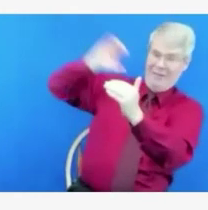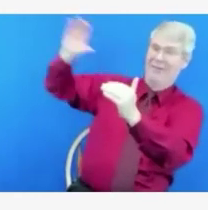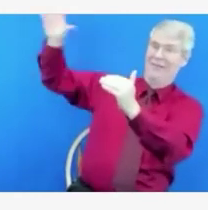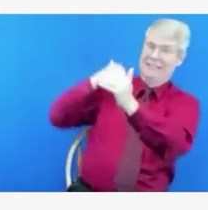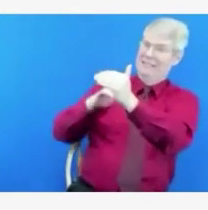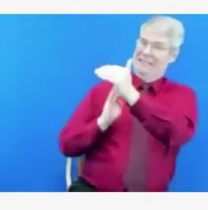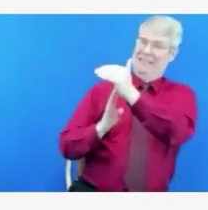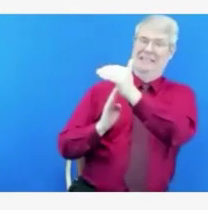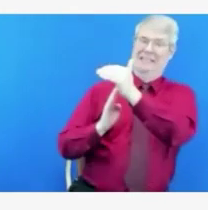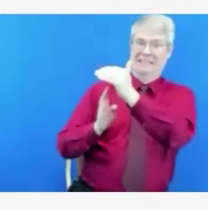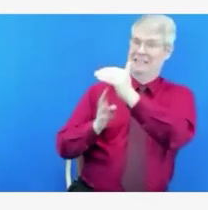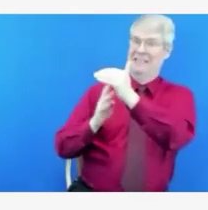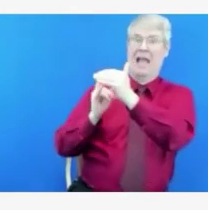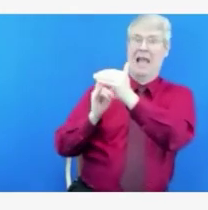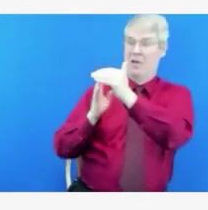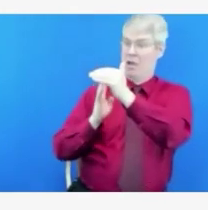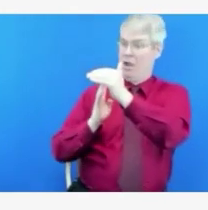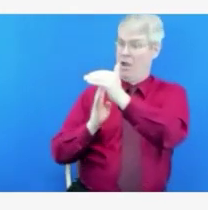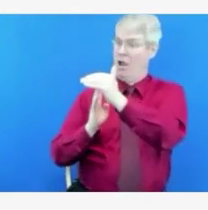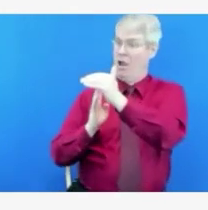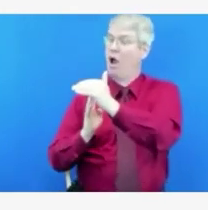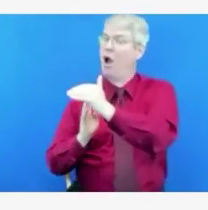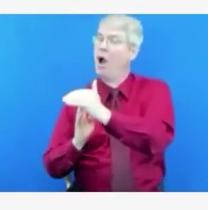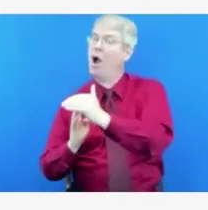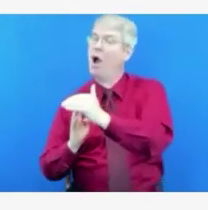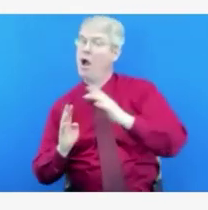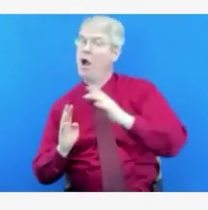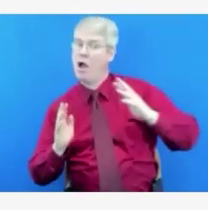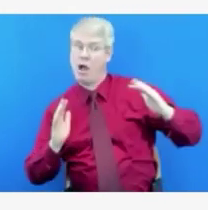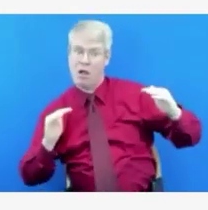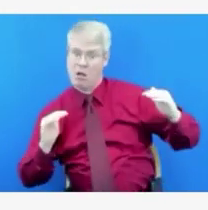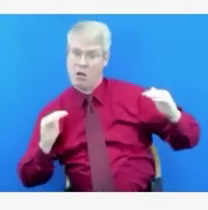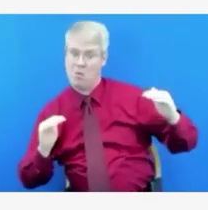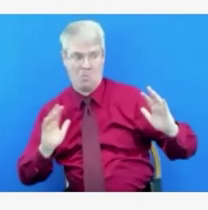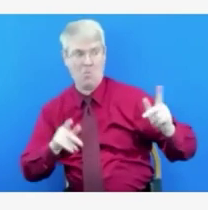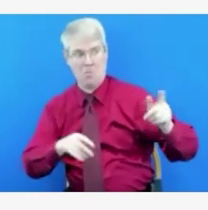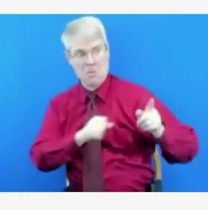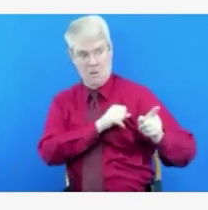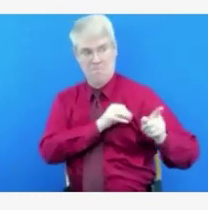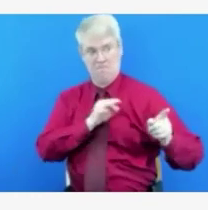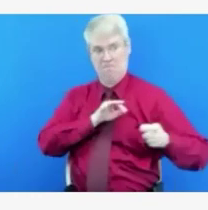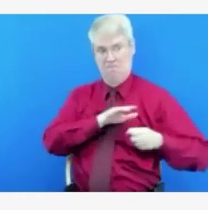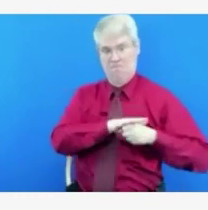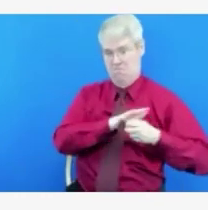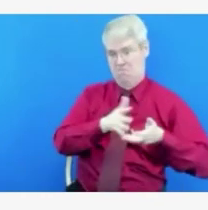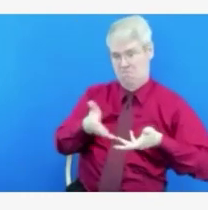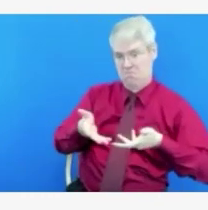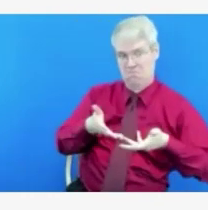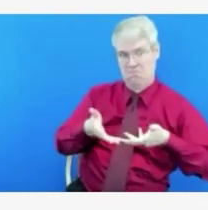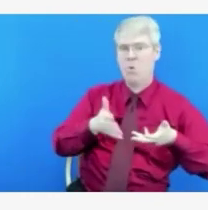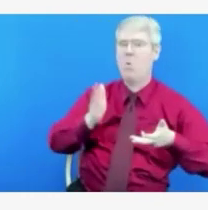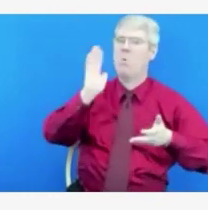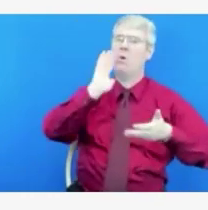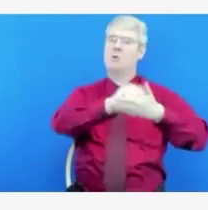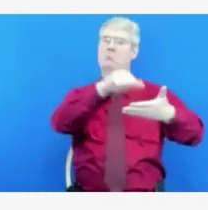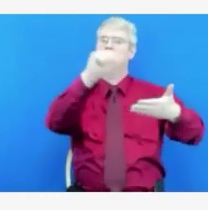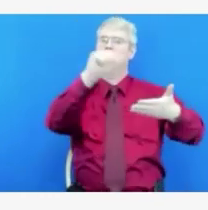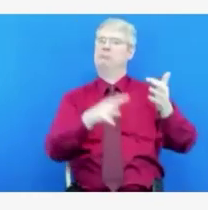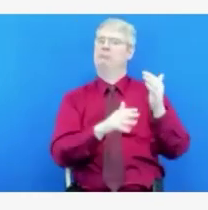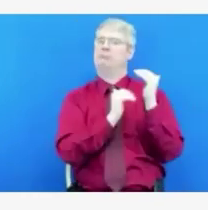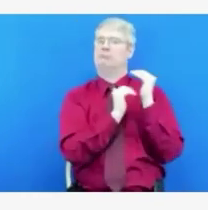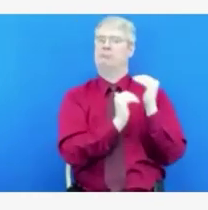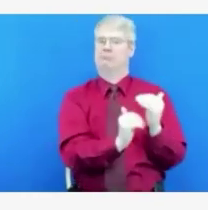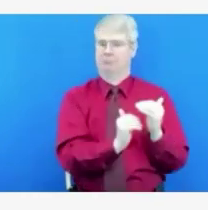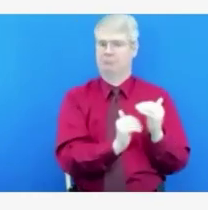hospital facilities. For a slightly more technical answer to that, we have on our website the crisis standard of care documents. It's on coronavirus